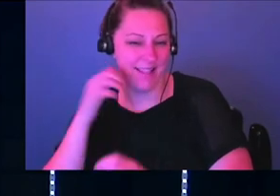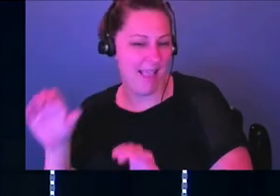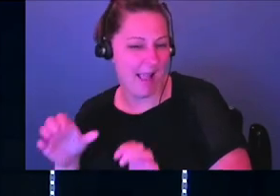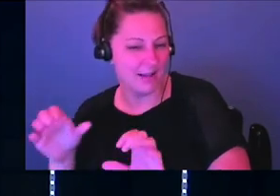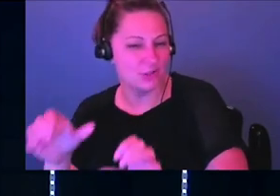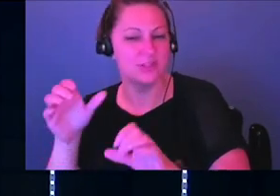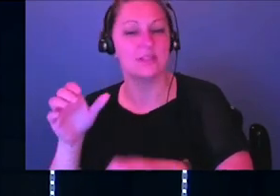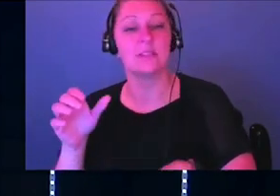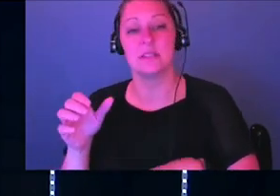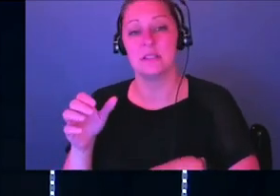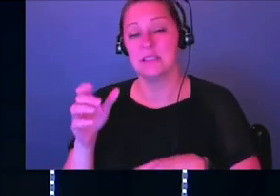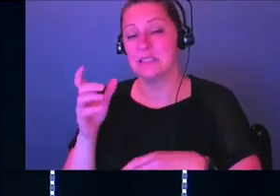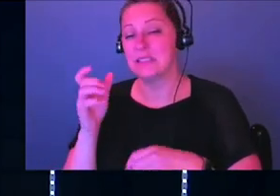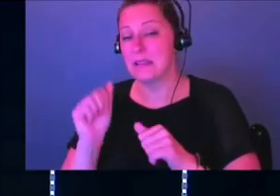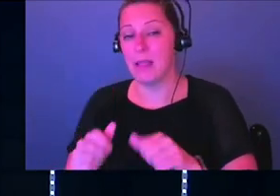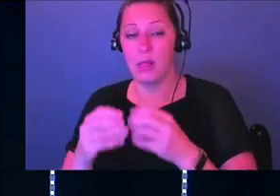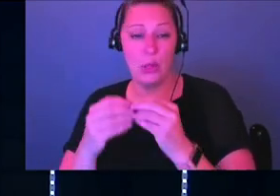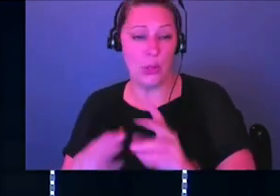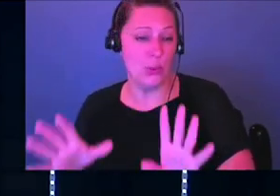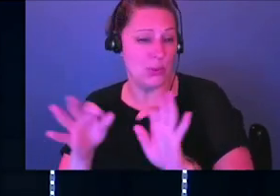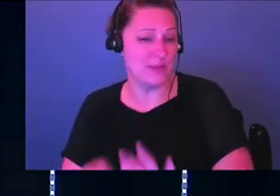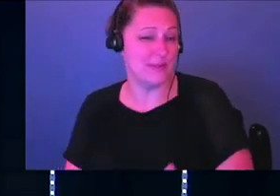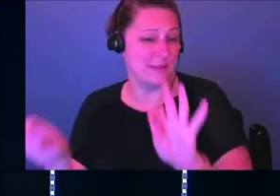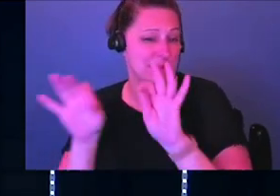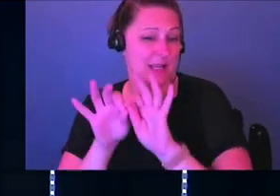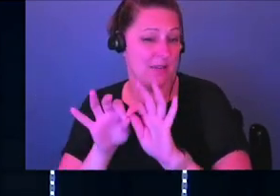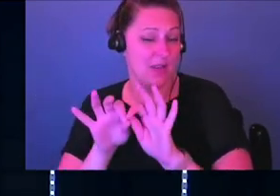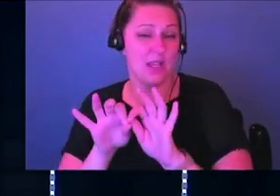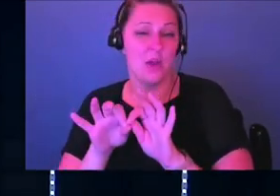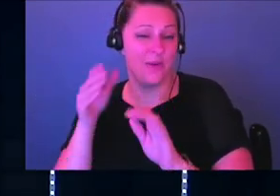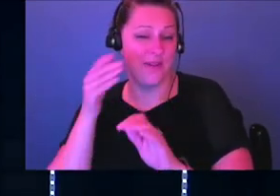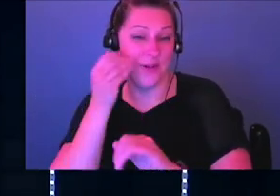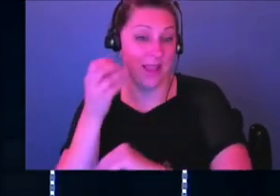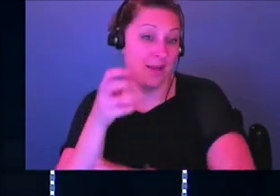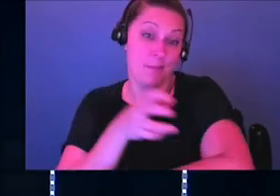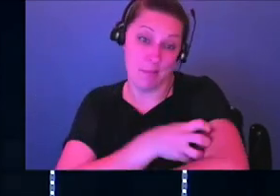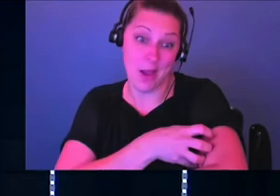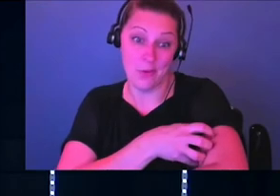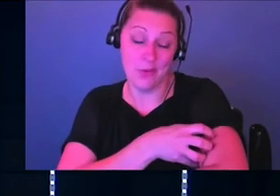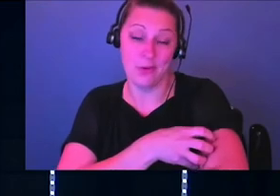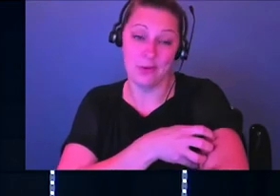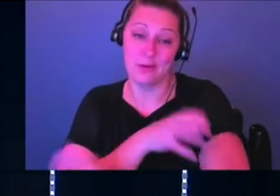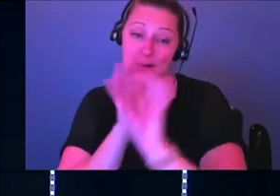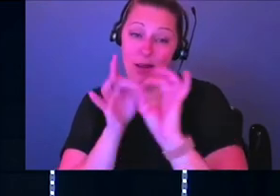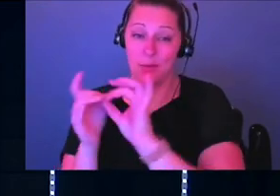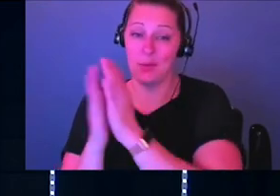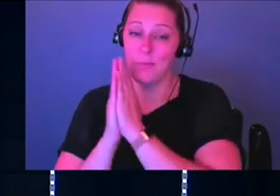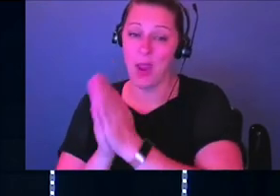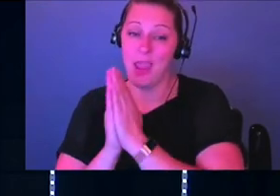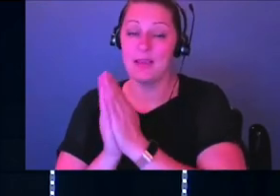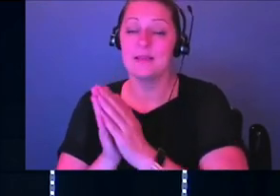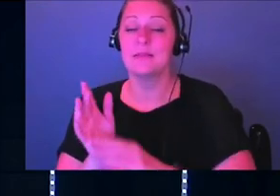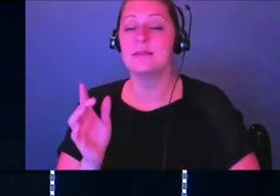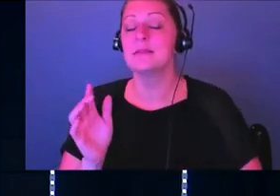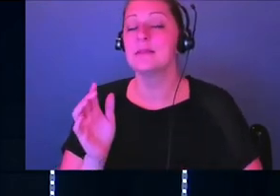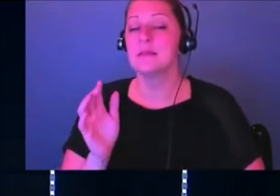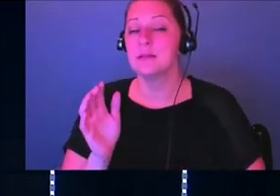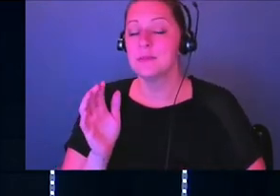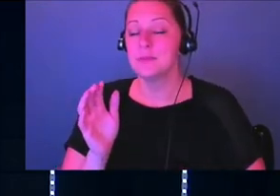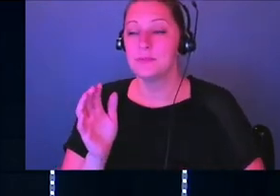Sometimes it can lose significance. And we can forget how powerful praise can actually be and how big